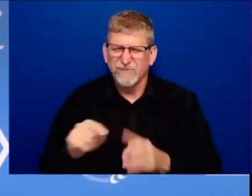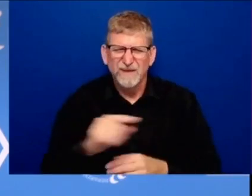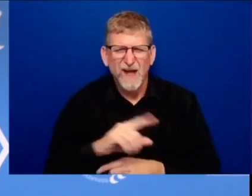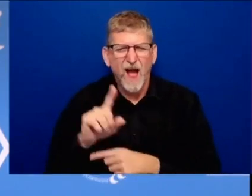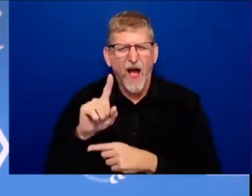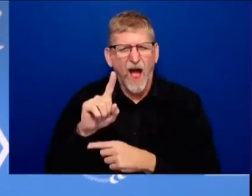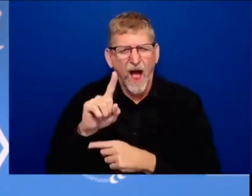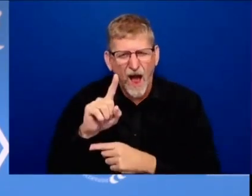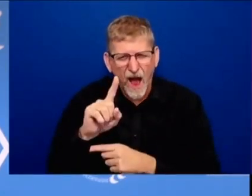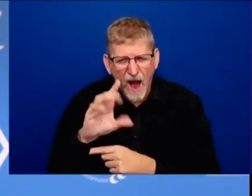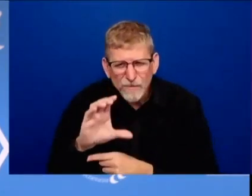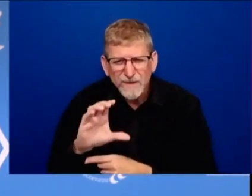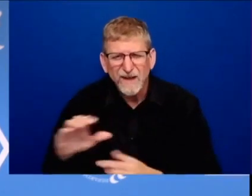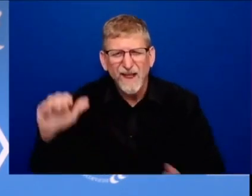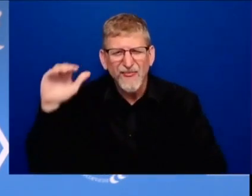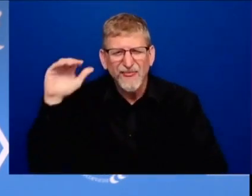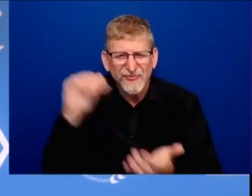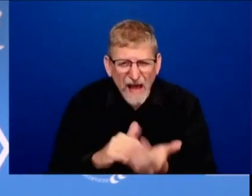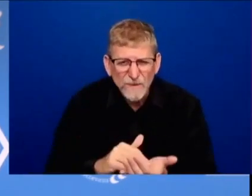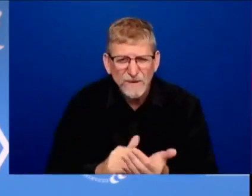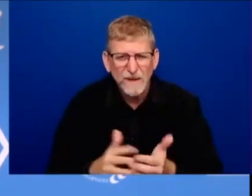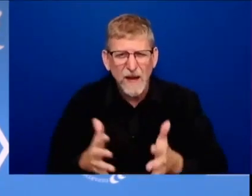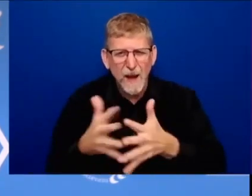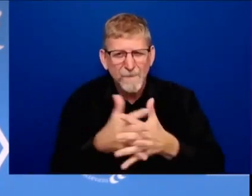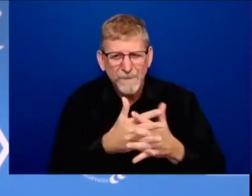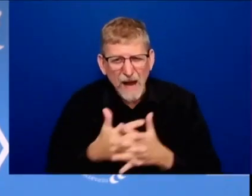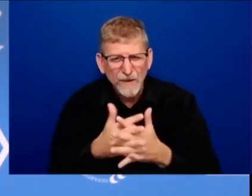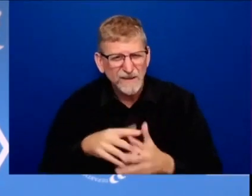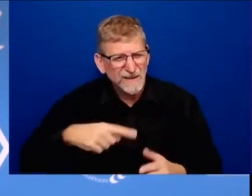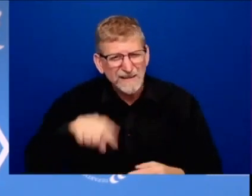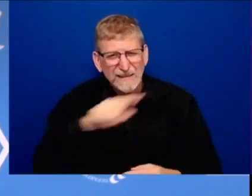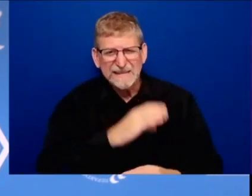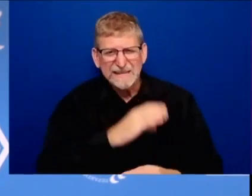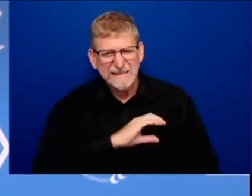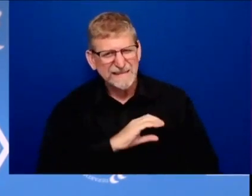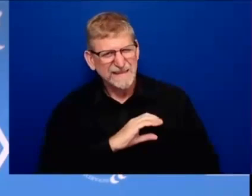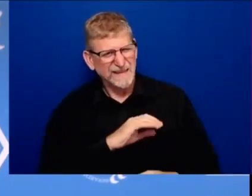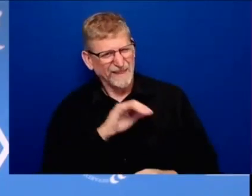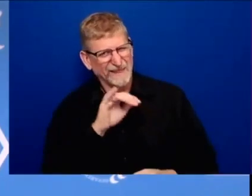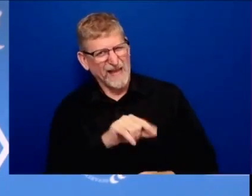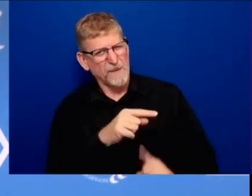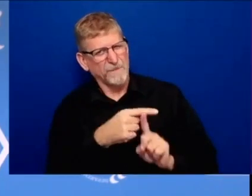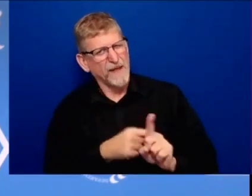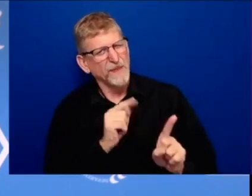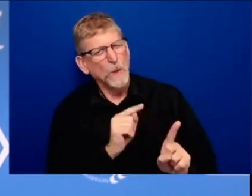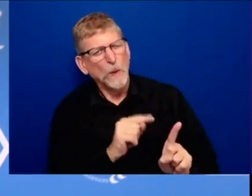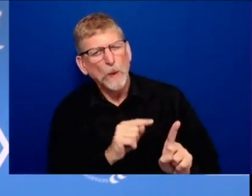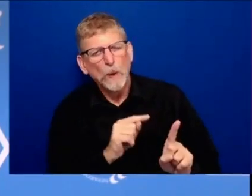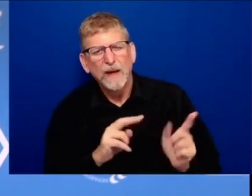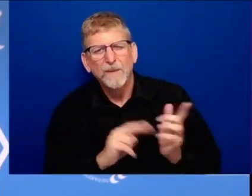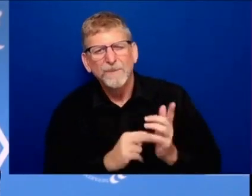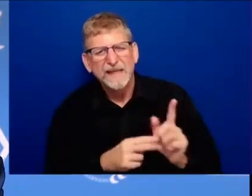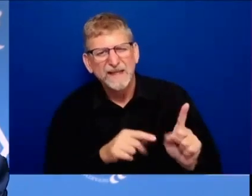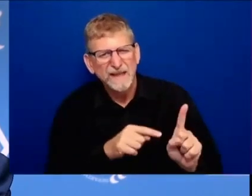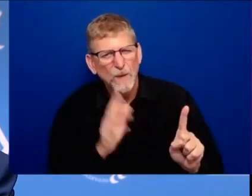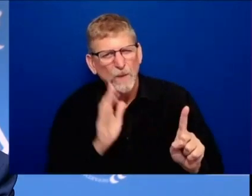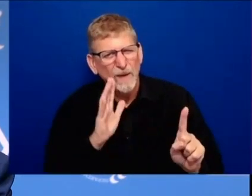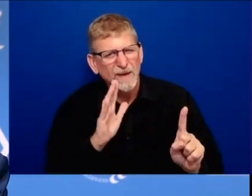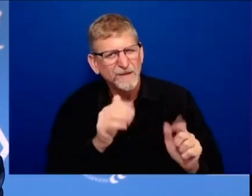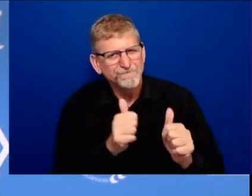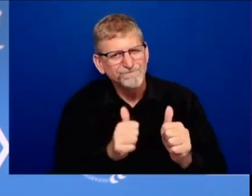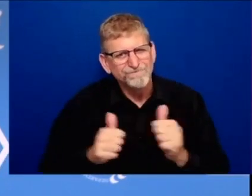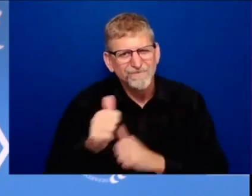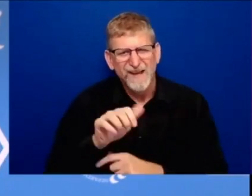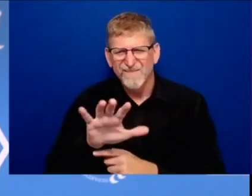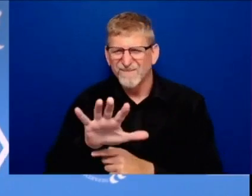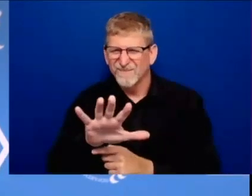we're on track to cross 500 000 dead americans this next